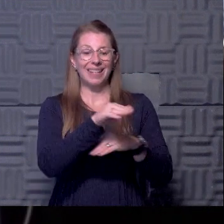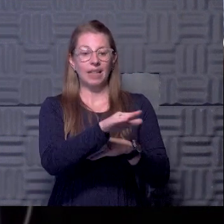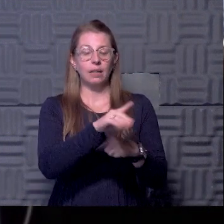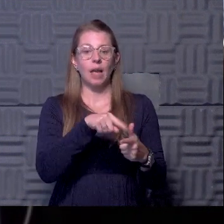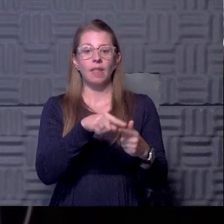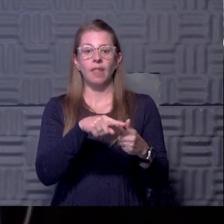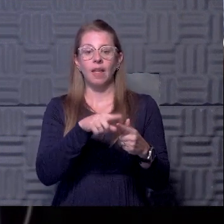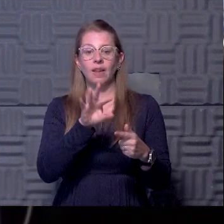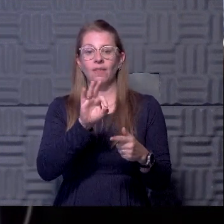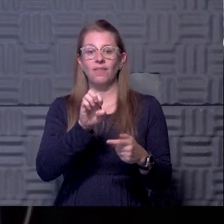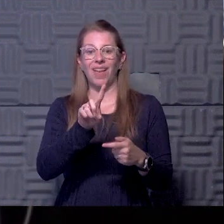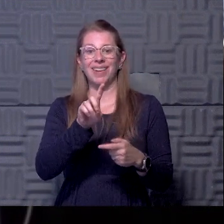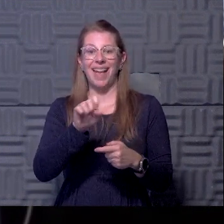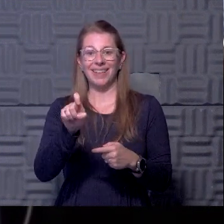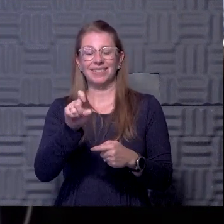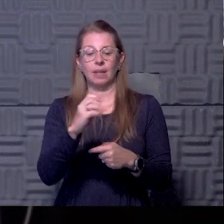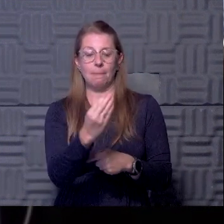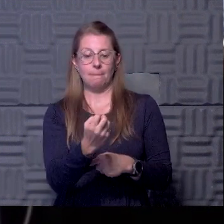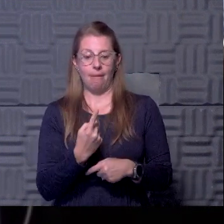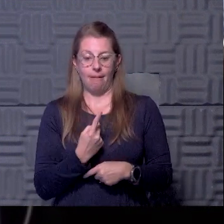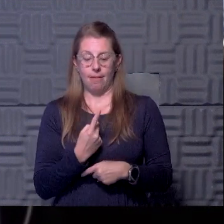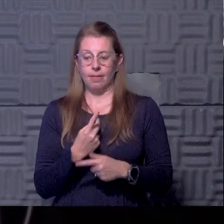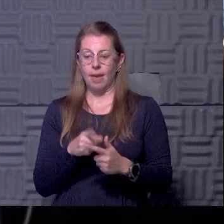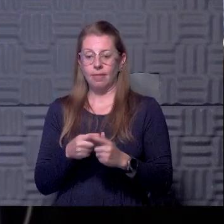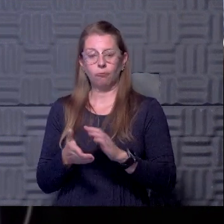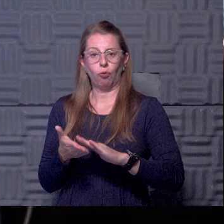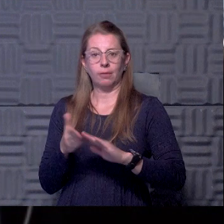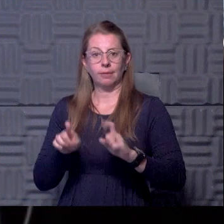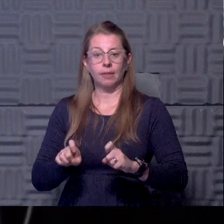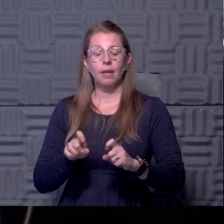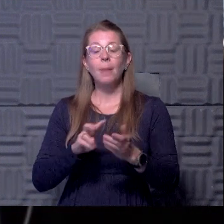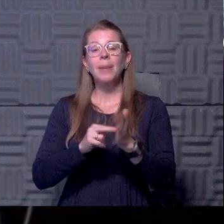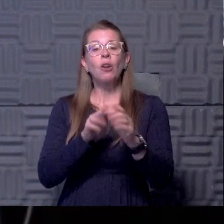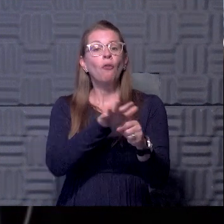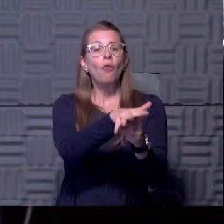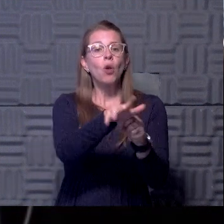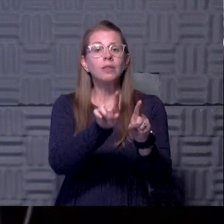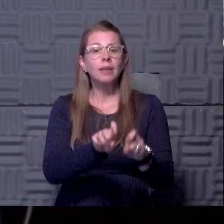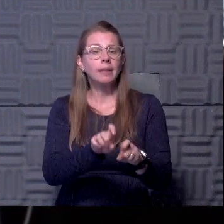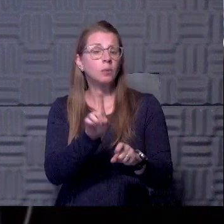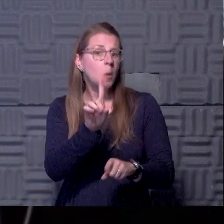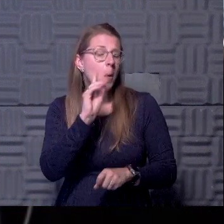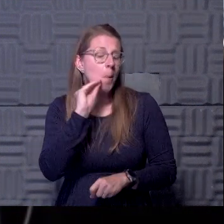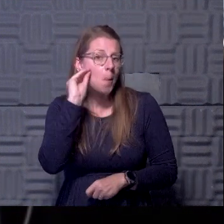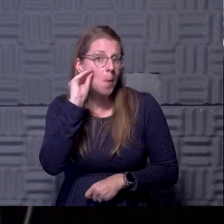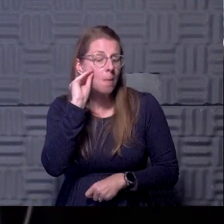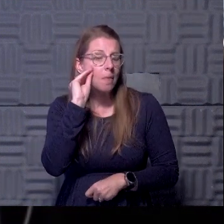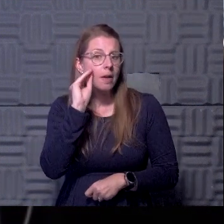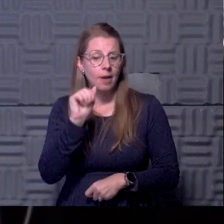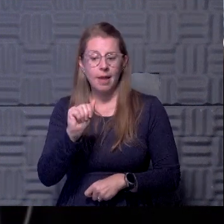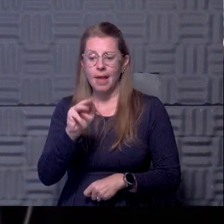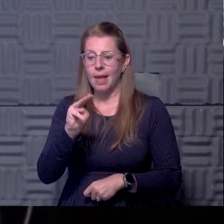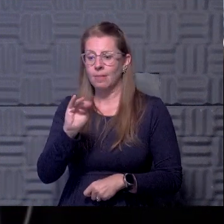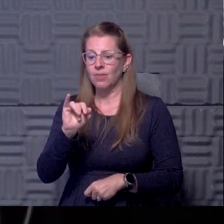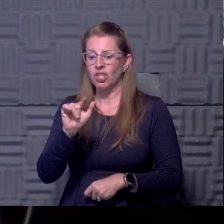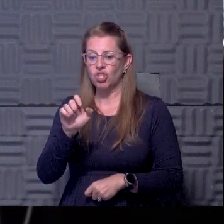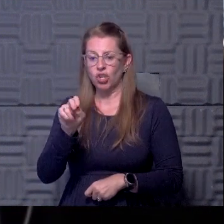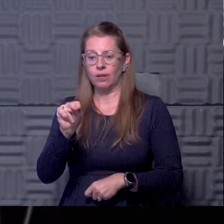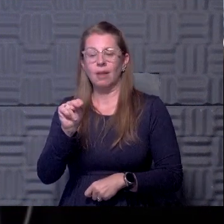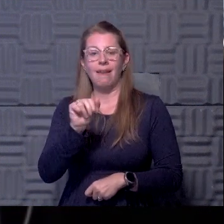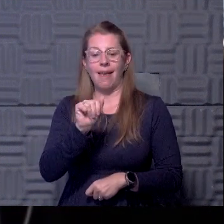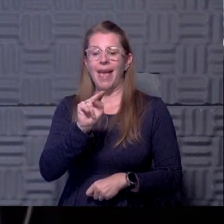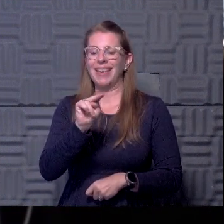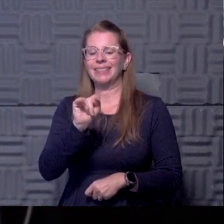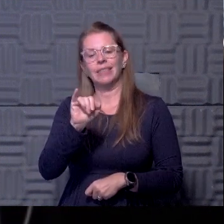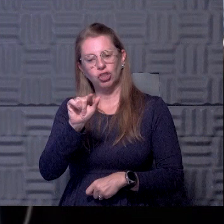terms of an actual full test being done at home, there are two or three companies that are working on antigen tests that do that. Now, antigen